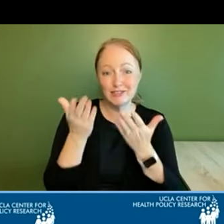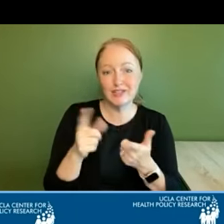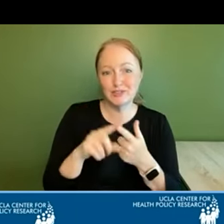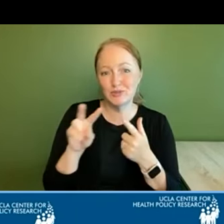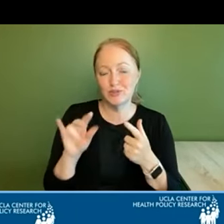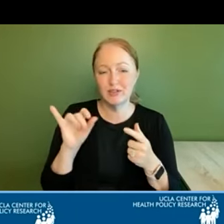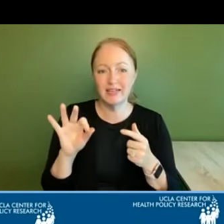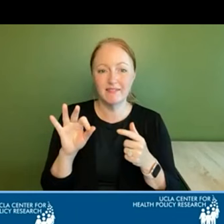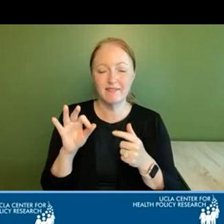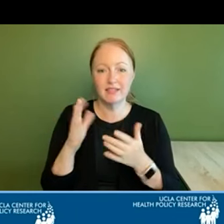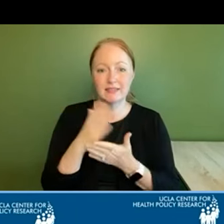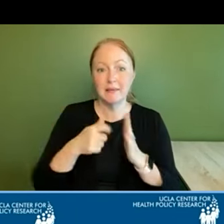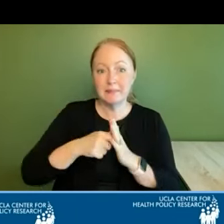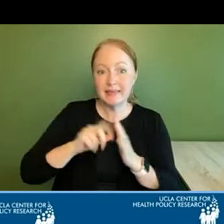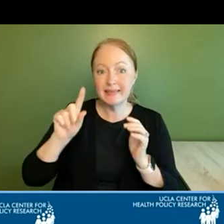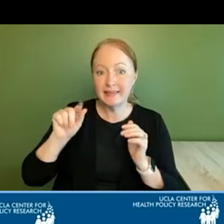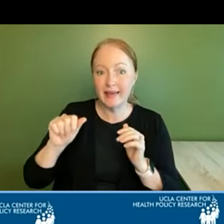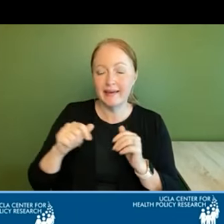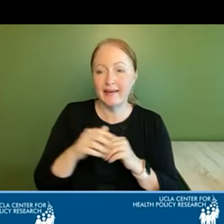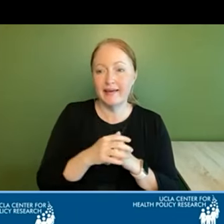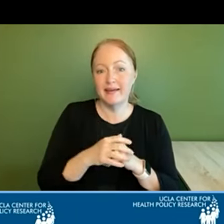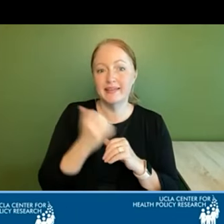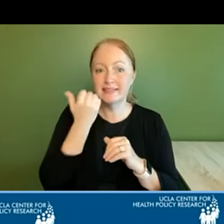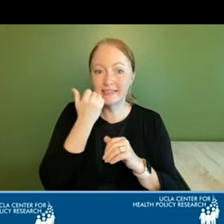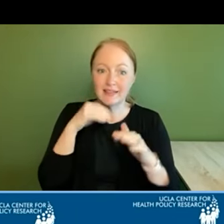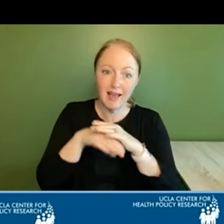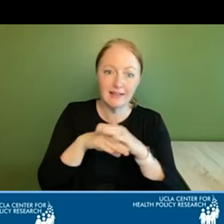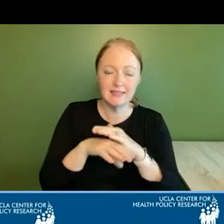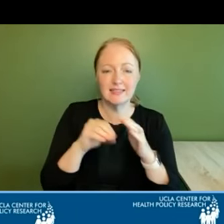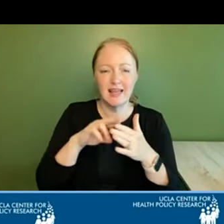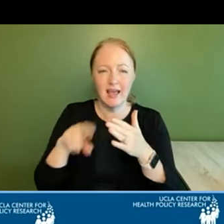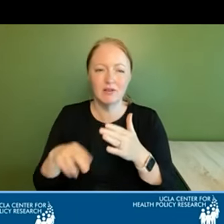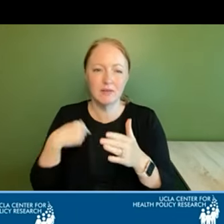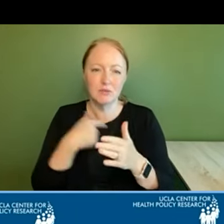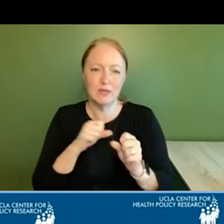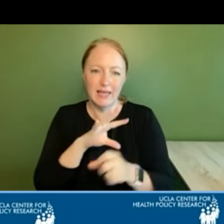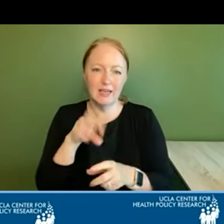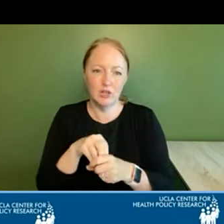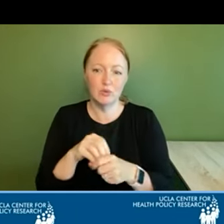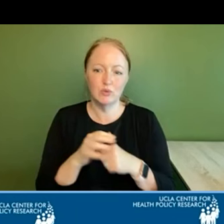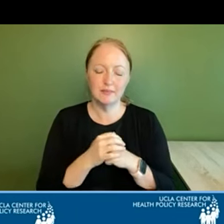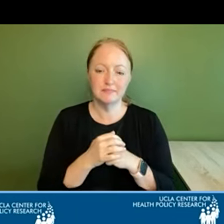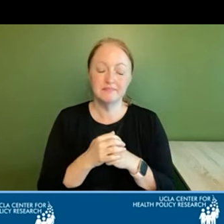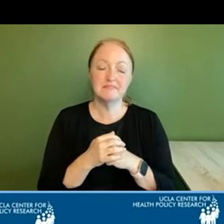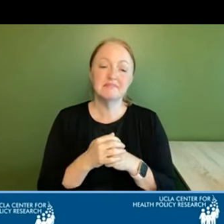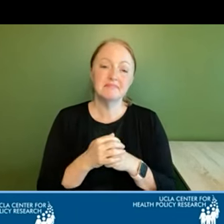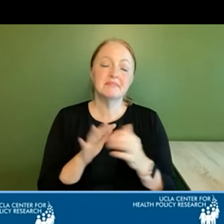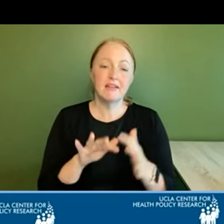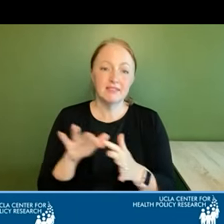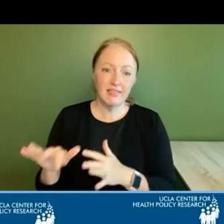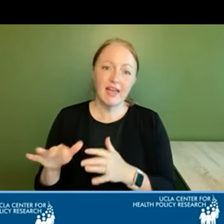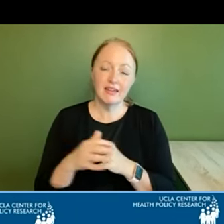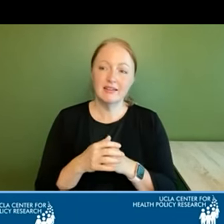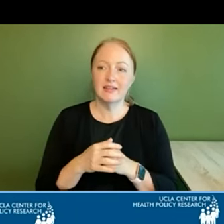at whether there's some some key data on dental access and outcomes that we could include having said that i also